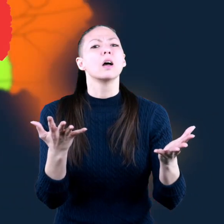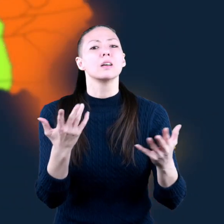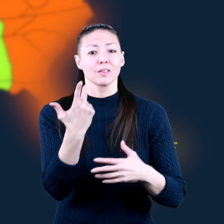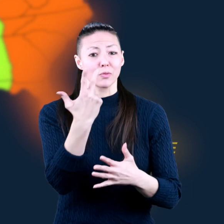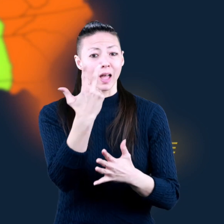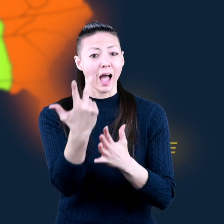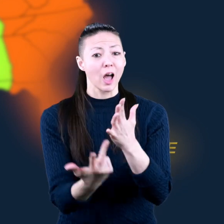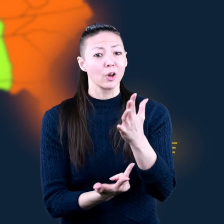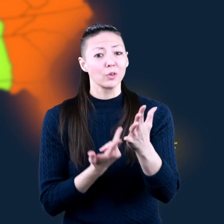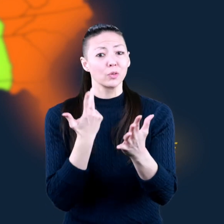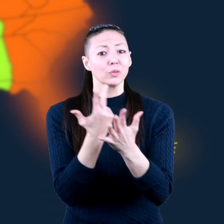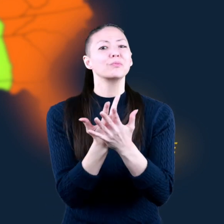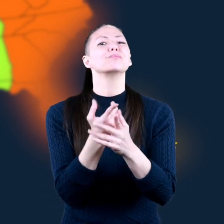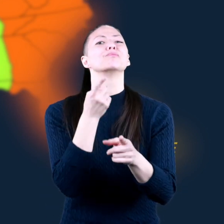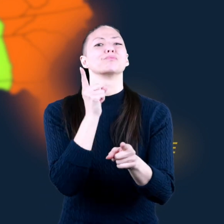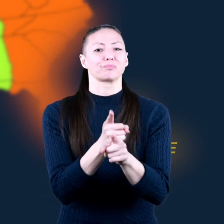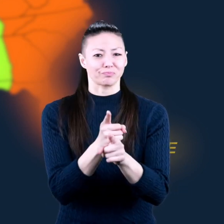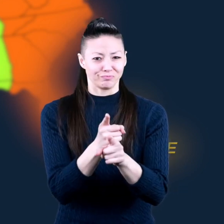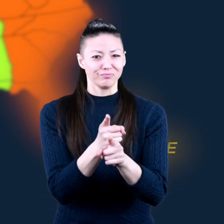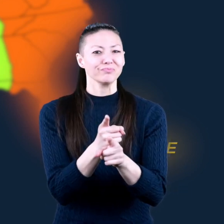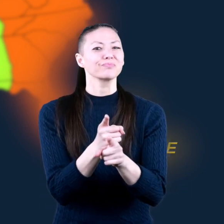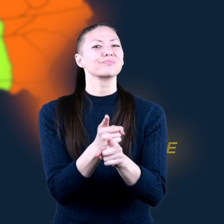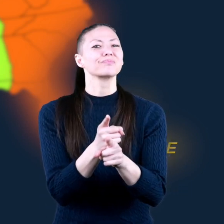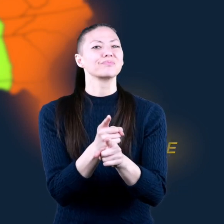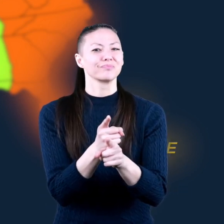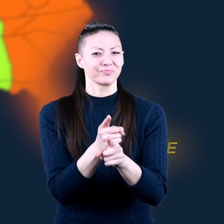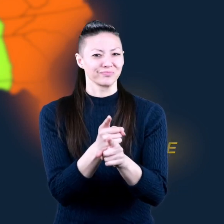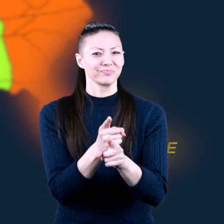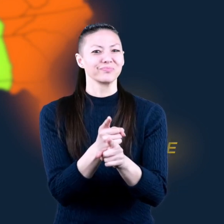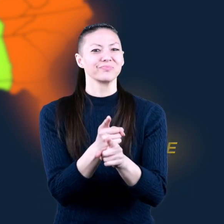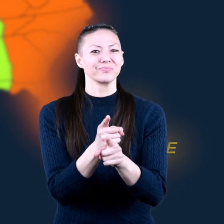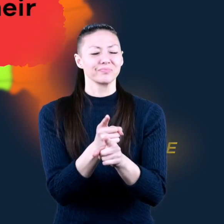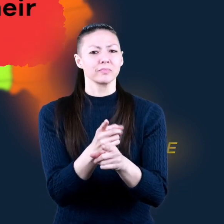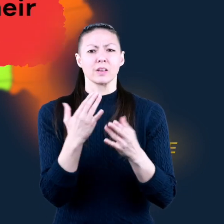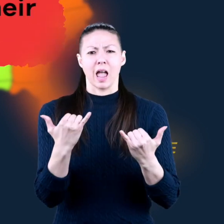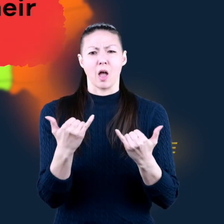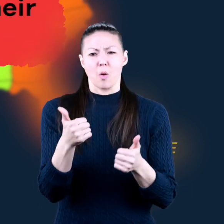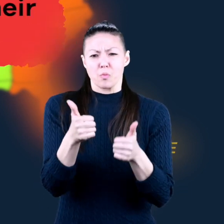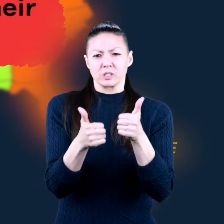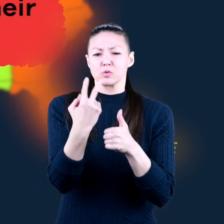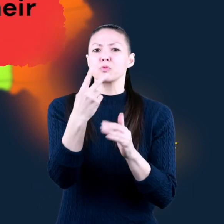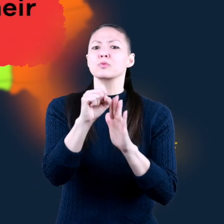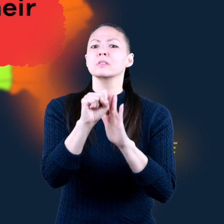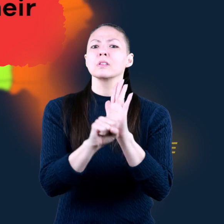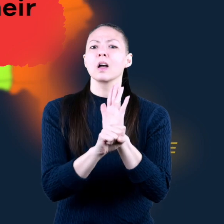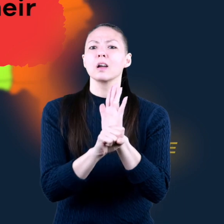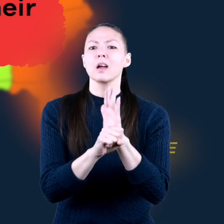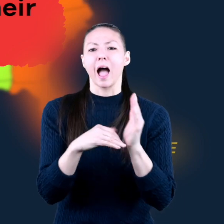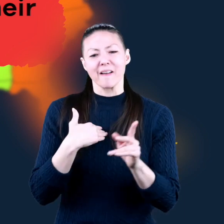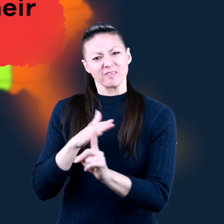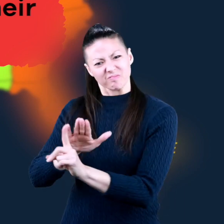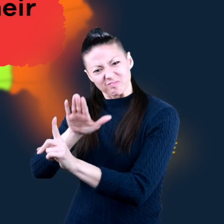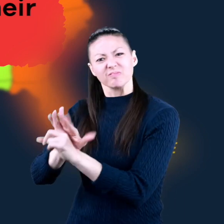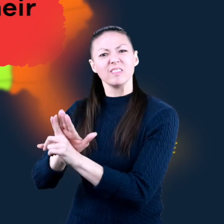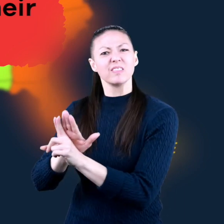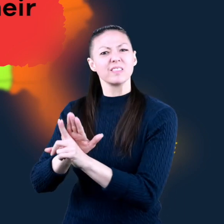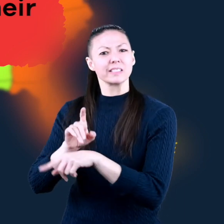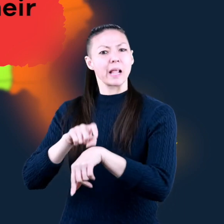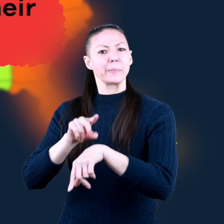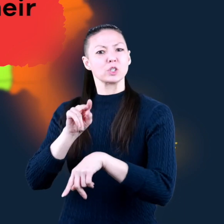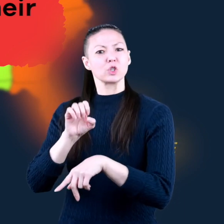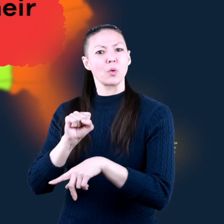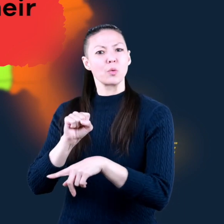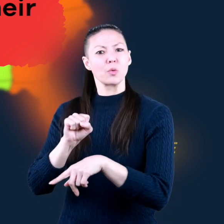If you said 3 hours, you got it right! Which two states have their very own